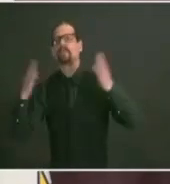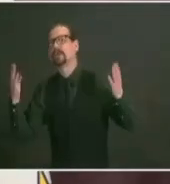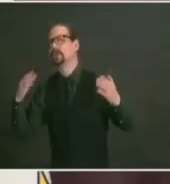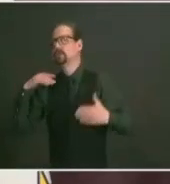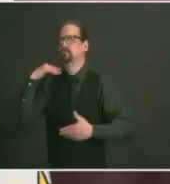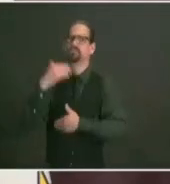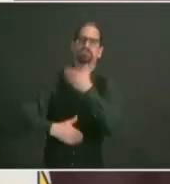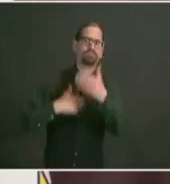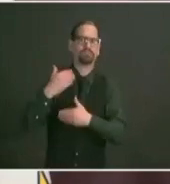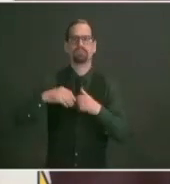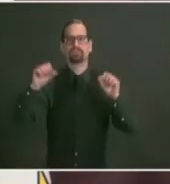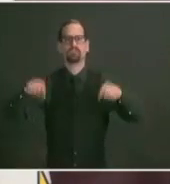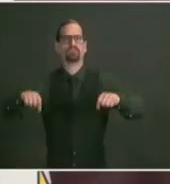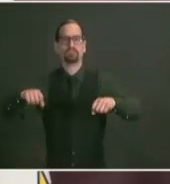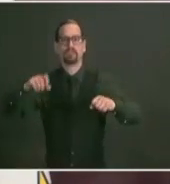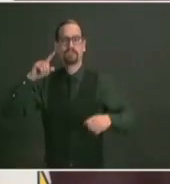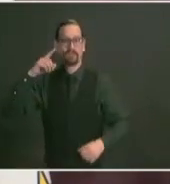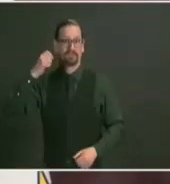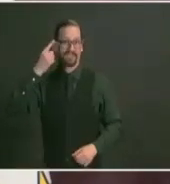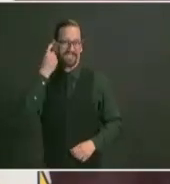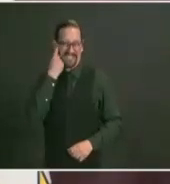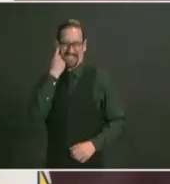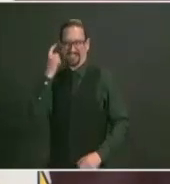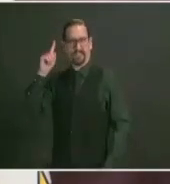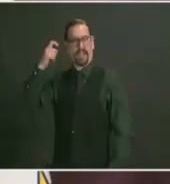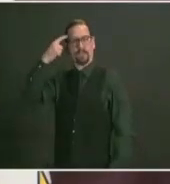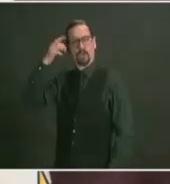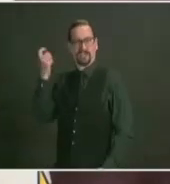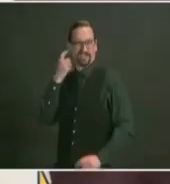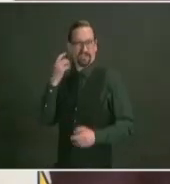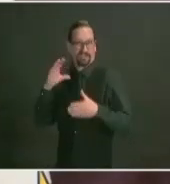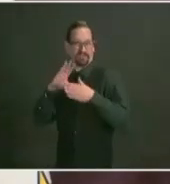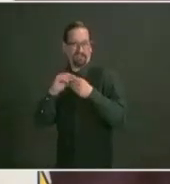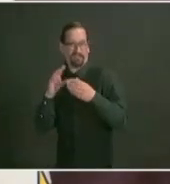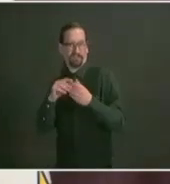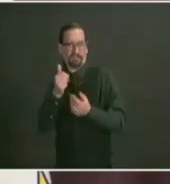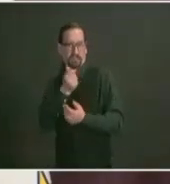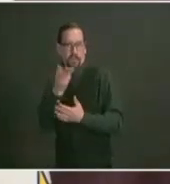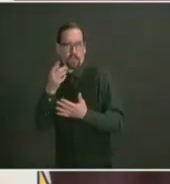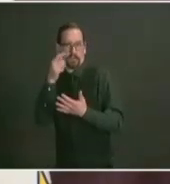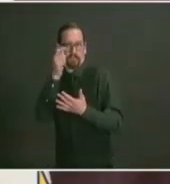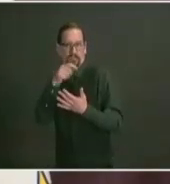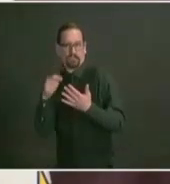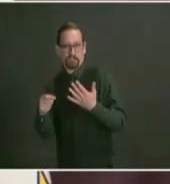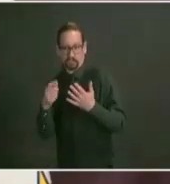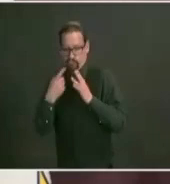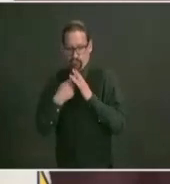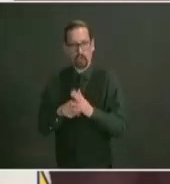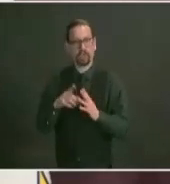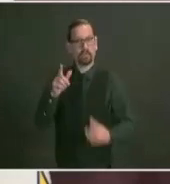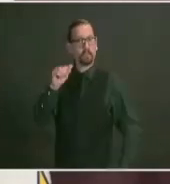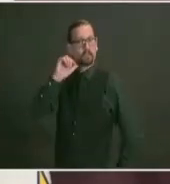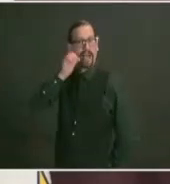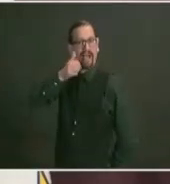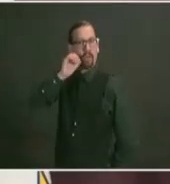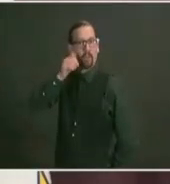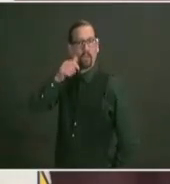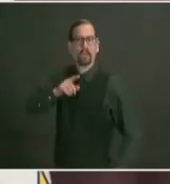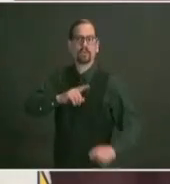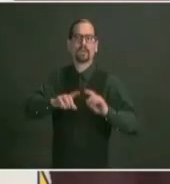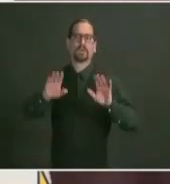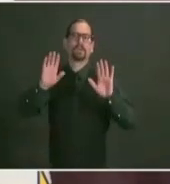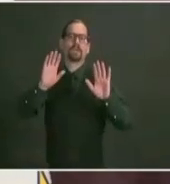activating tomorrow however right now we estimate that less than 30 percent of rhode